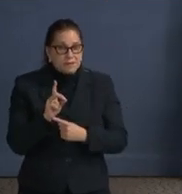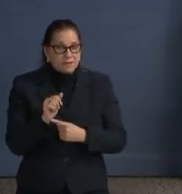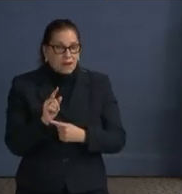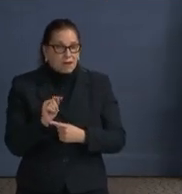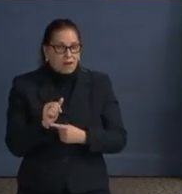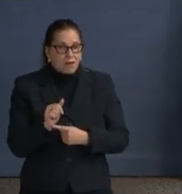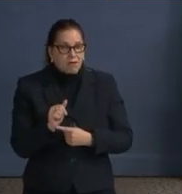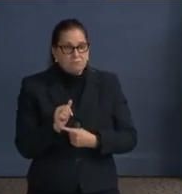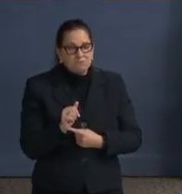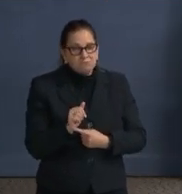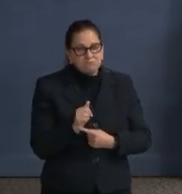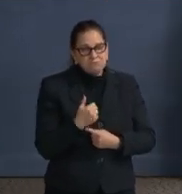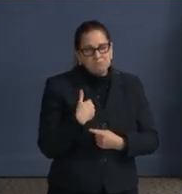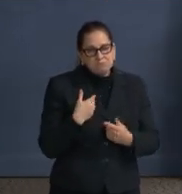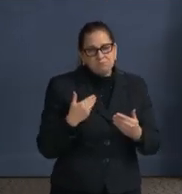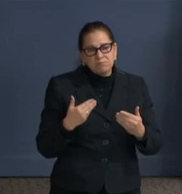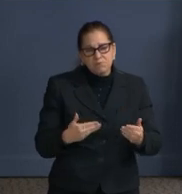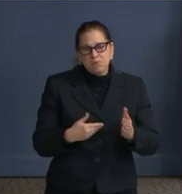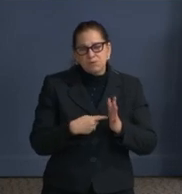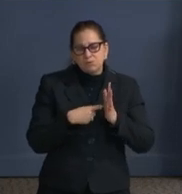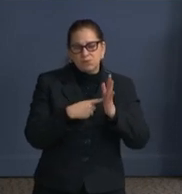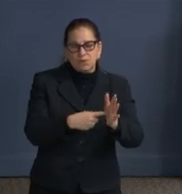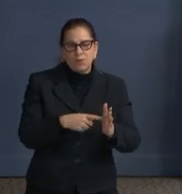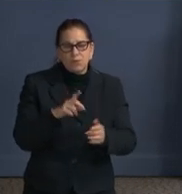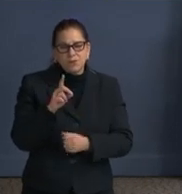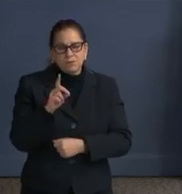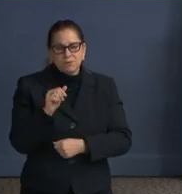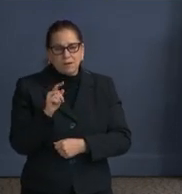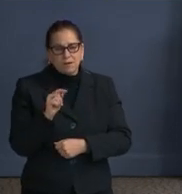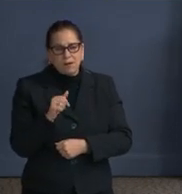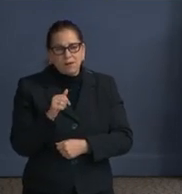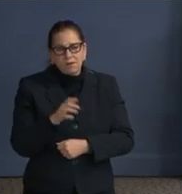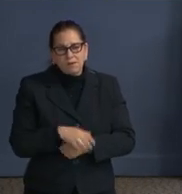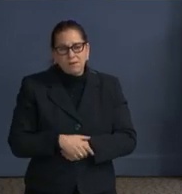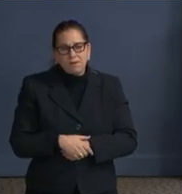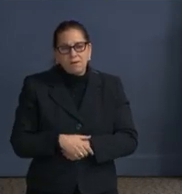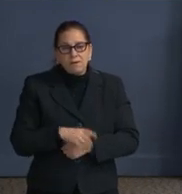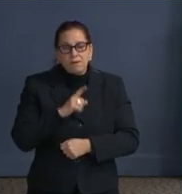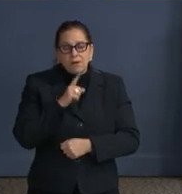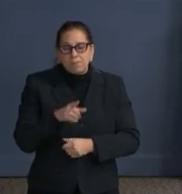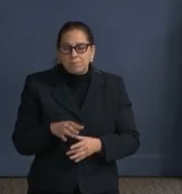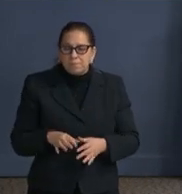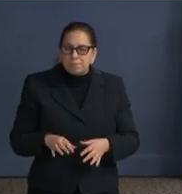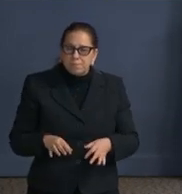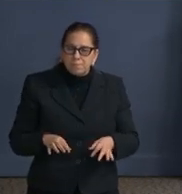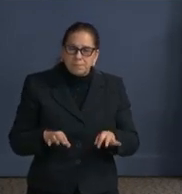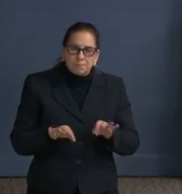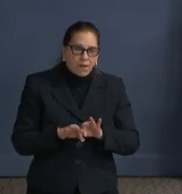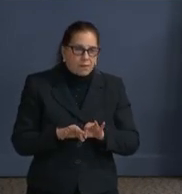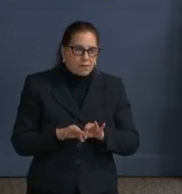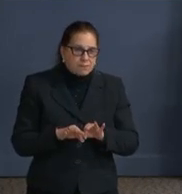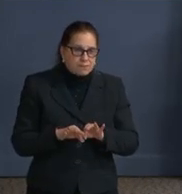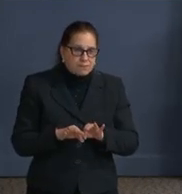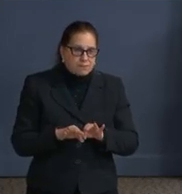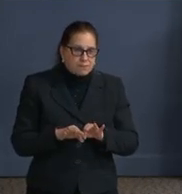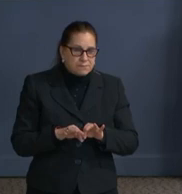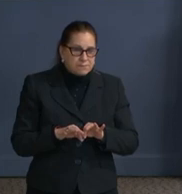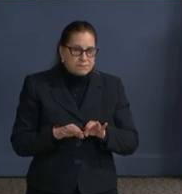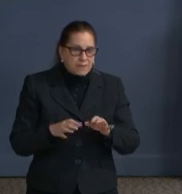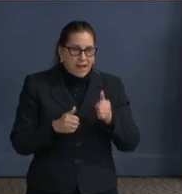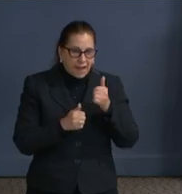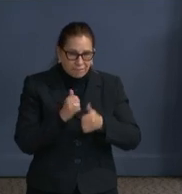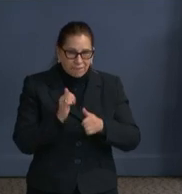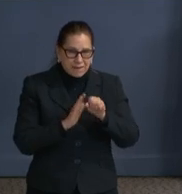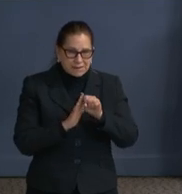give you data with a whole bunch of caveats because it is critically important in the United States that every state publish their data on